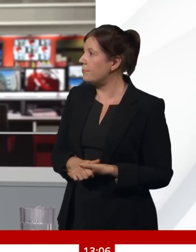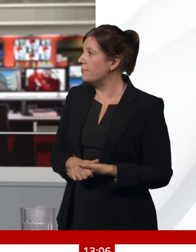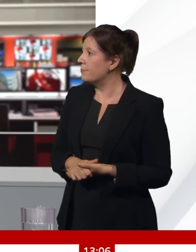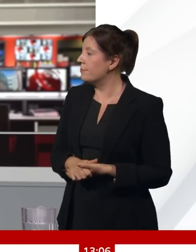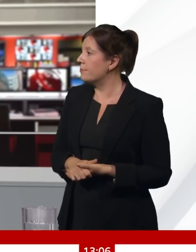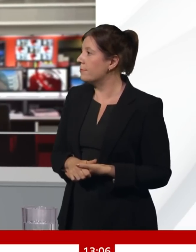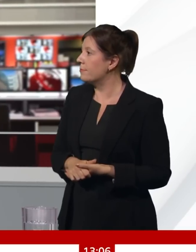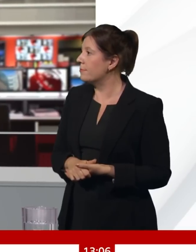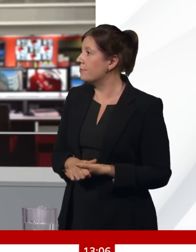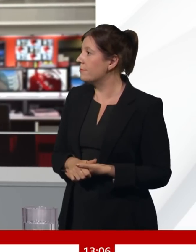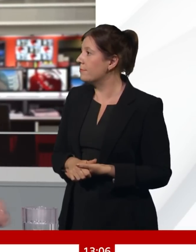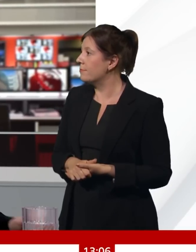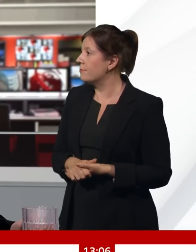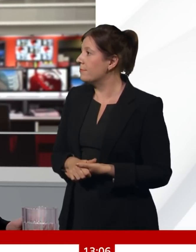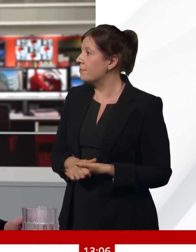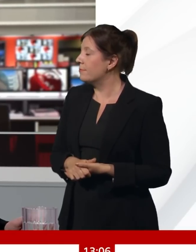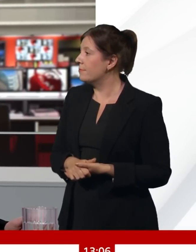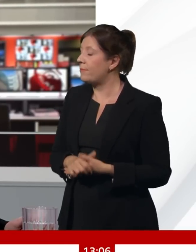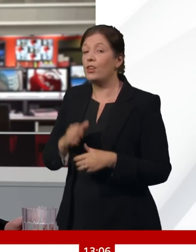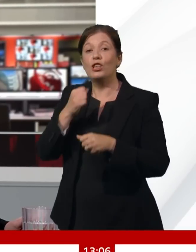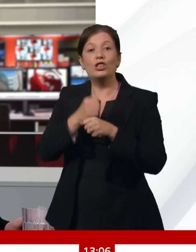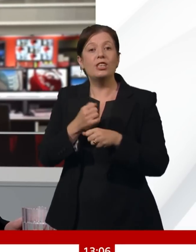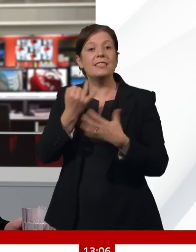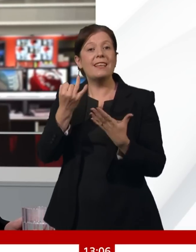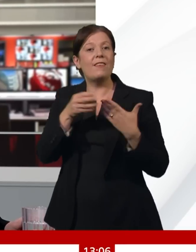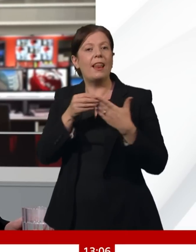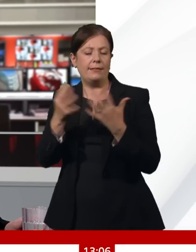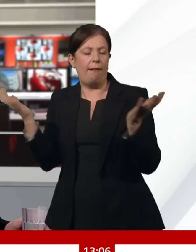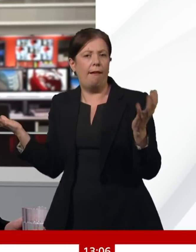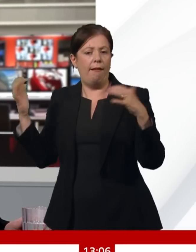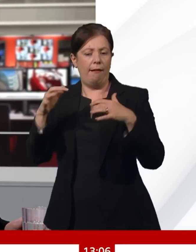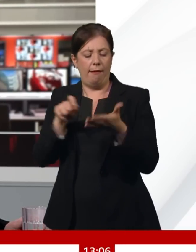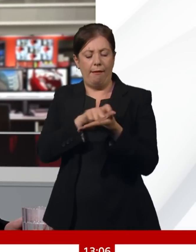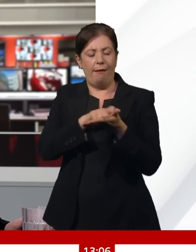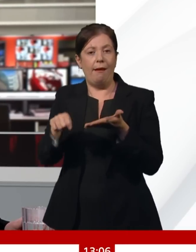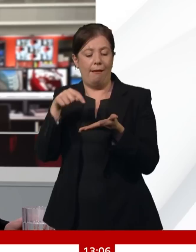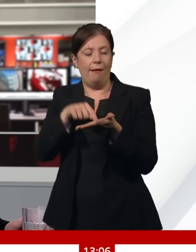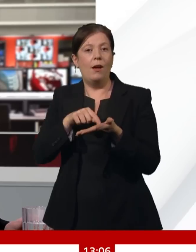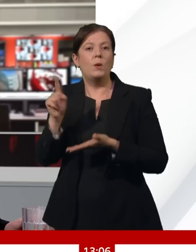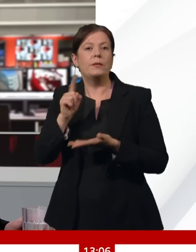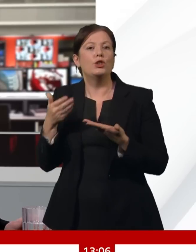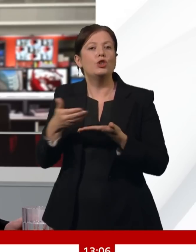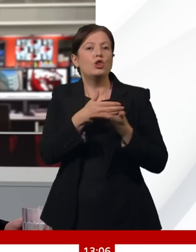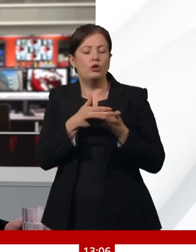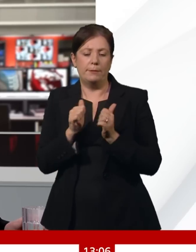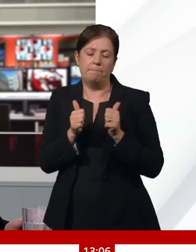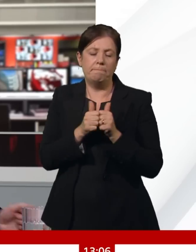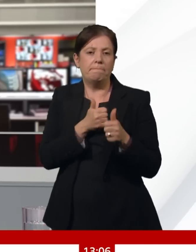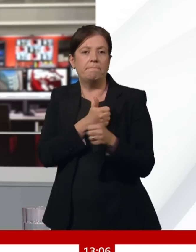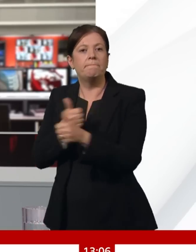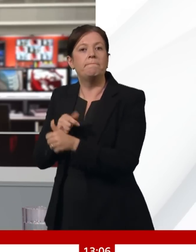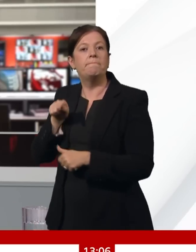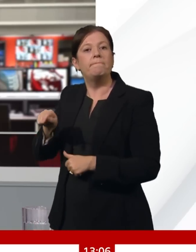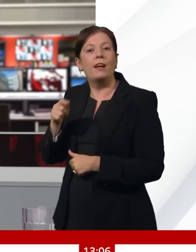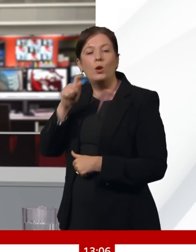G7 leaders are due to sign off a long-term security arrangement with Ukraine at the NATO summit in Lithuania. The